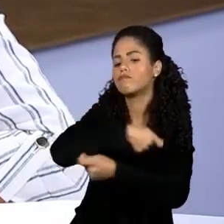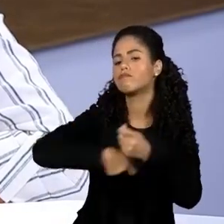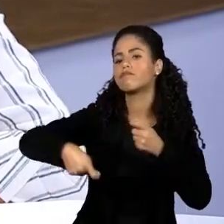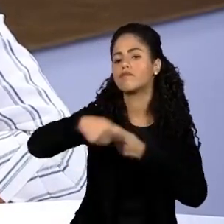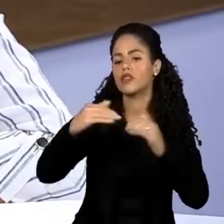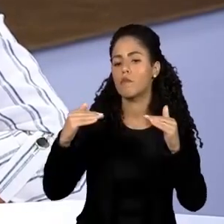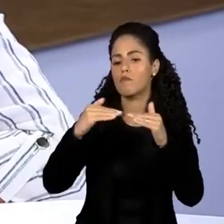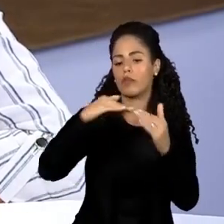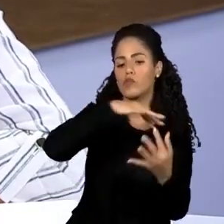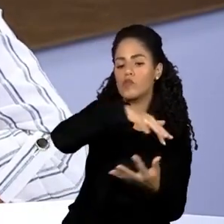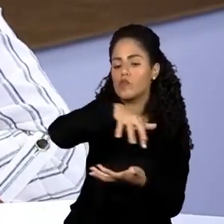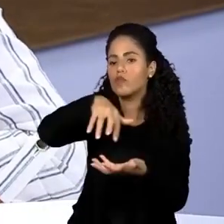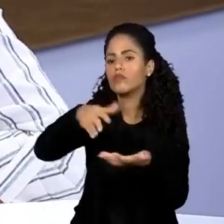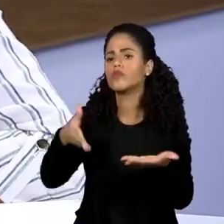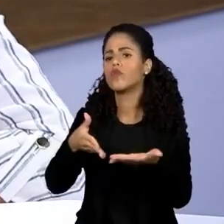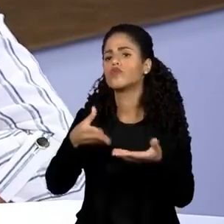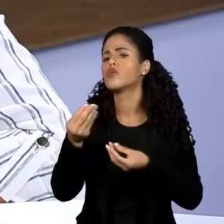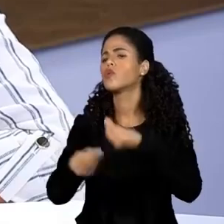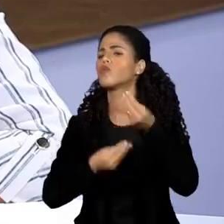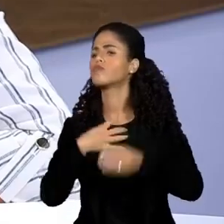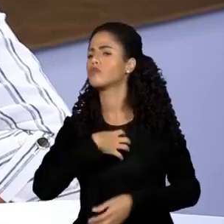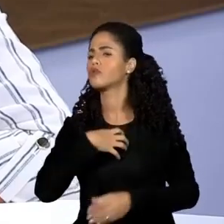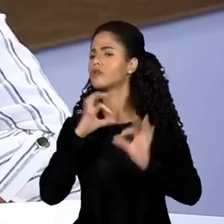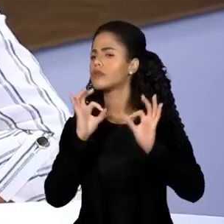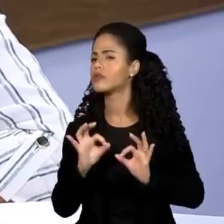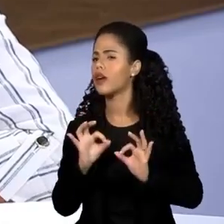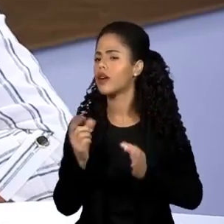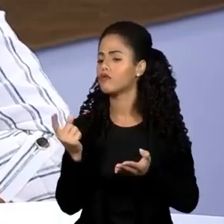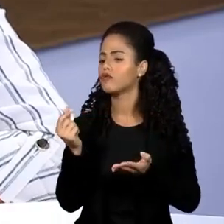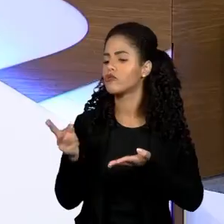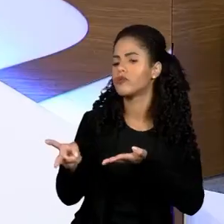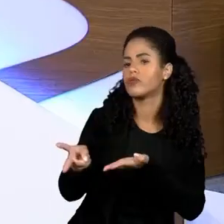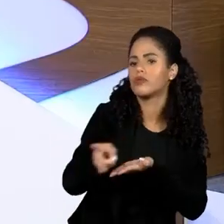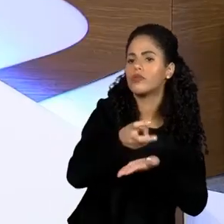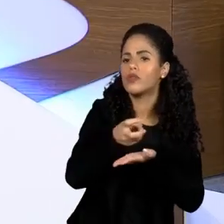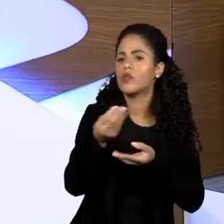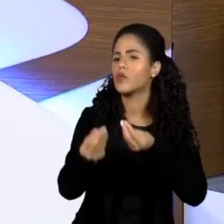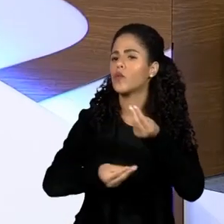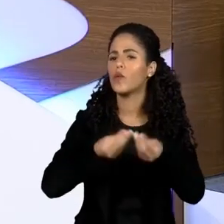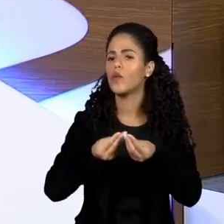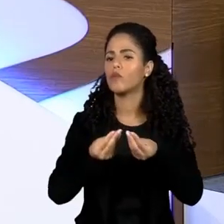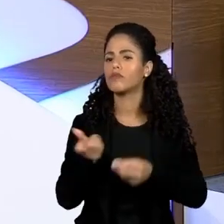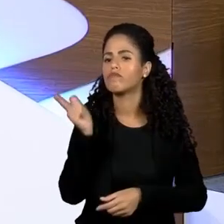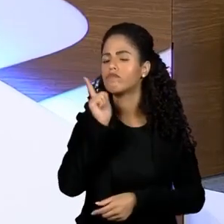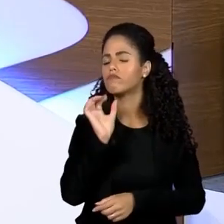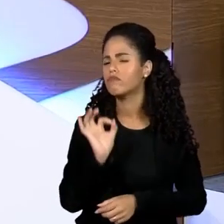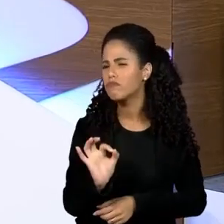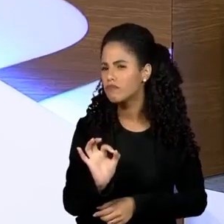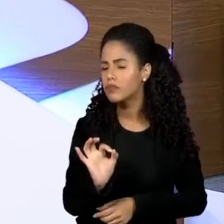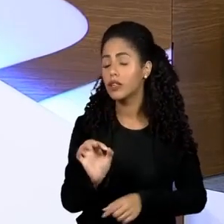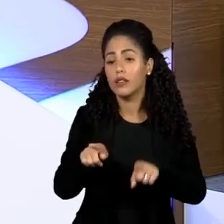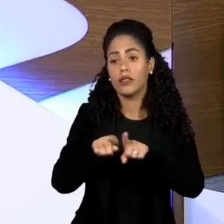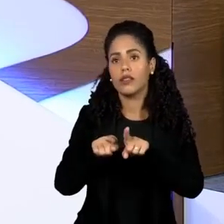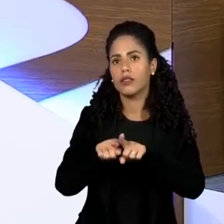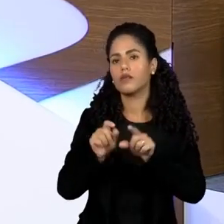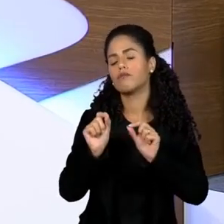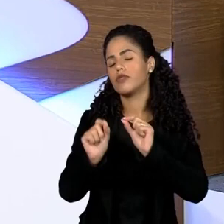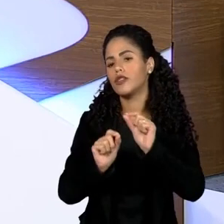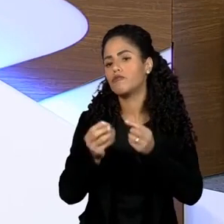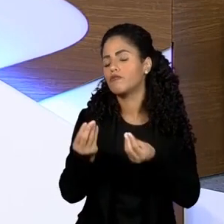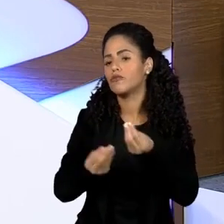the world today. How would you define capitalism, oligopolistic And more